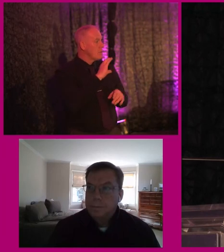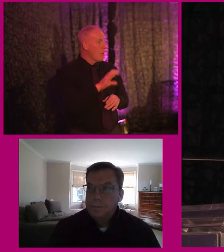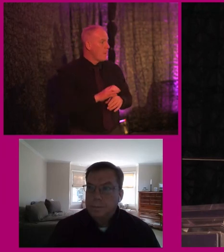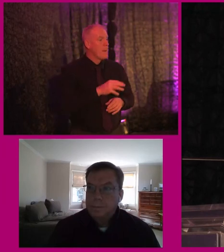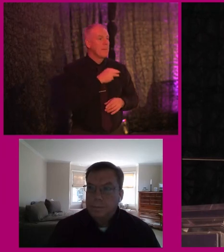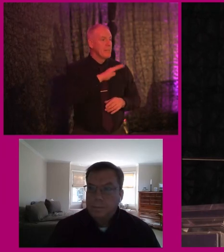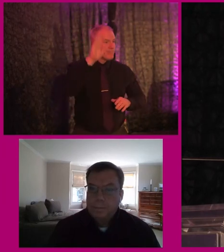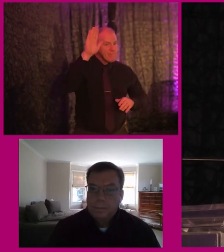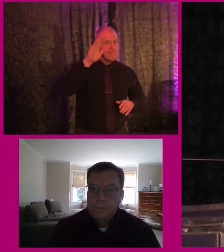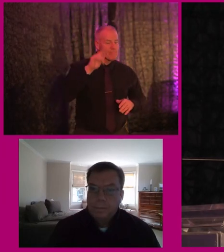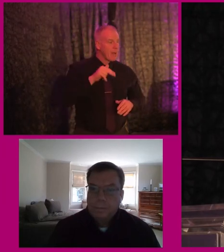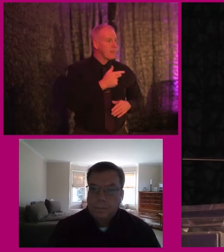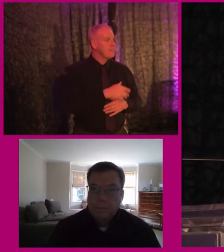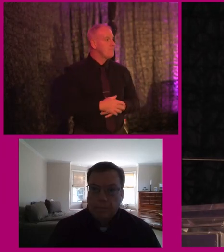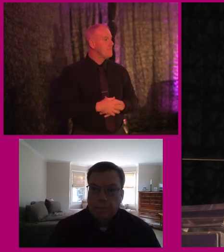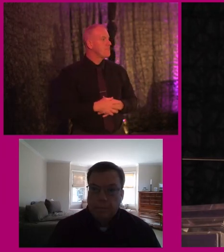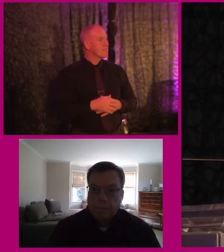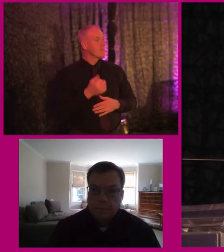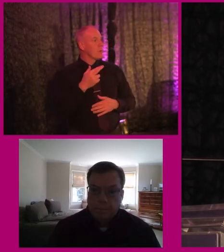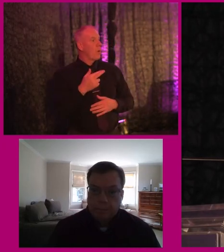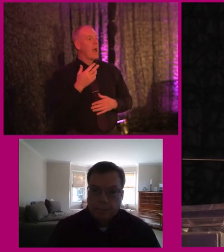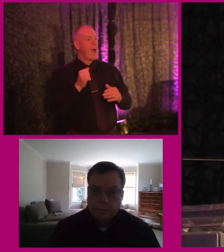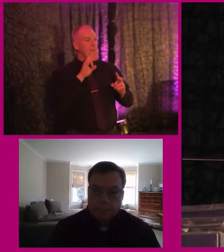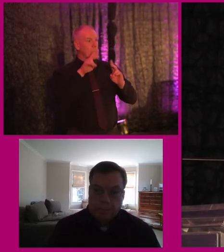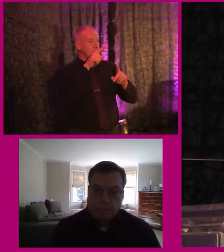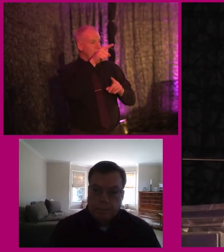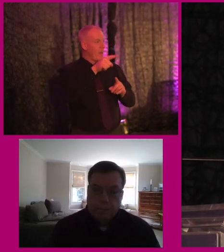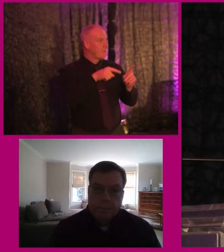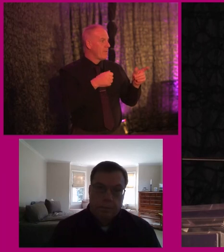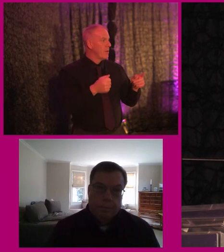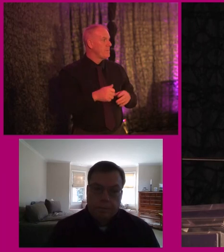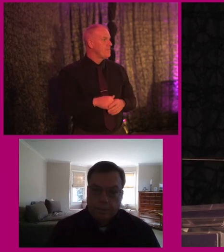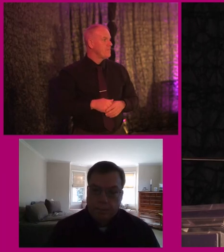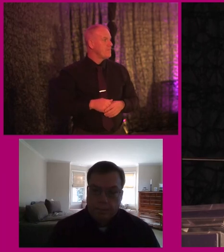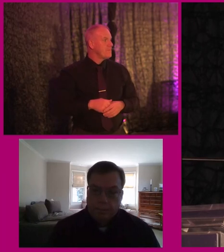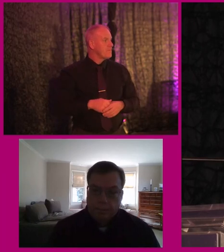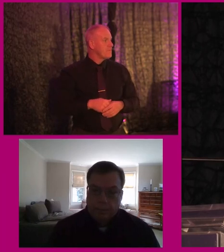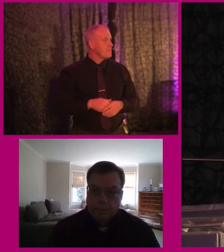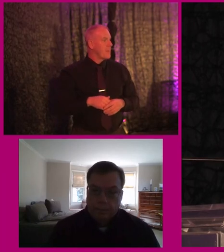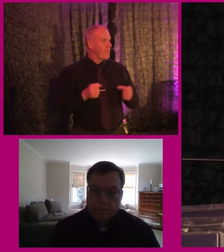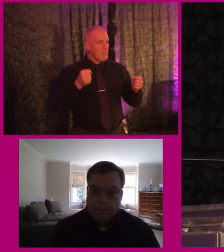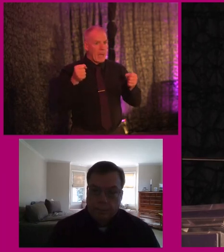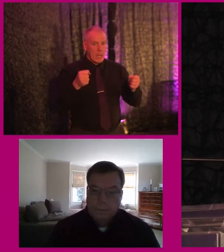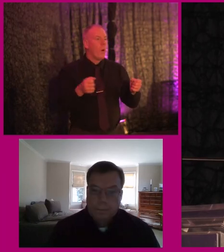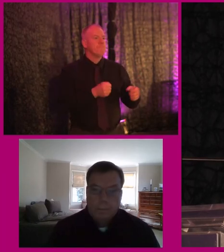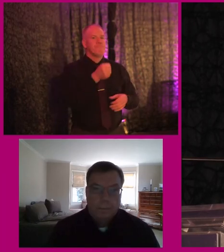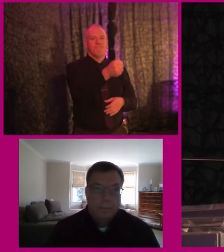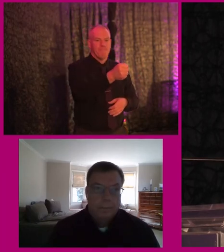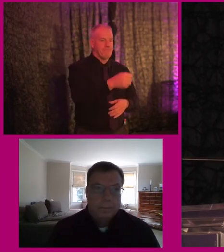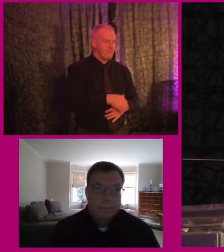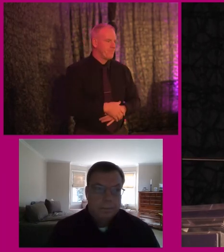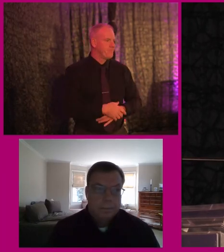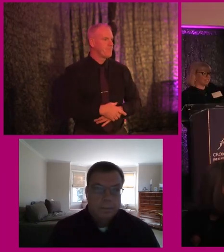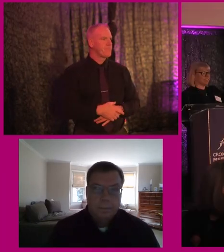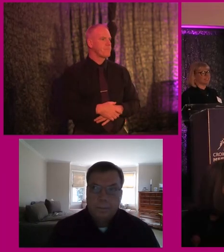please feel free to put up your hand or there is a question there actually. Thank you. Is there a mic? Thank you.